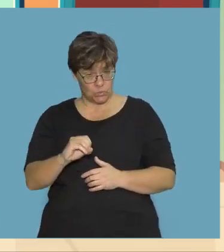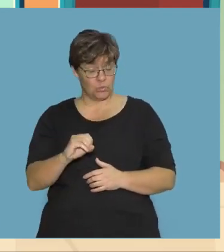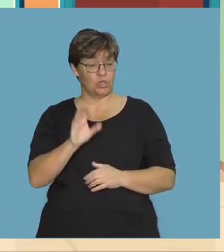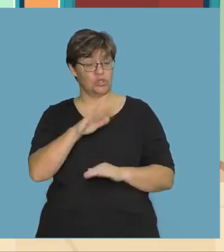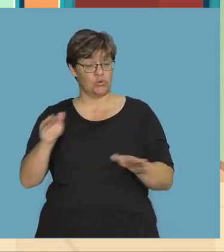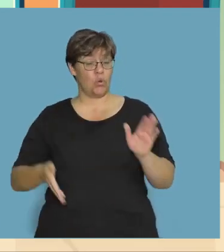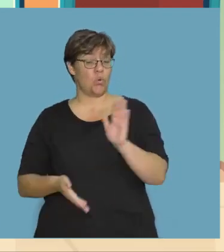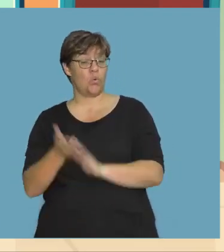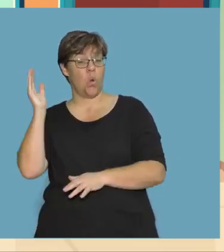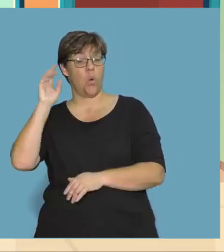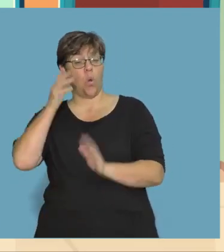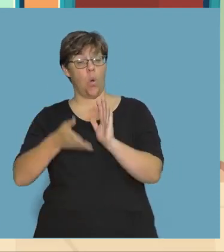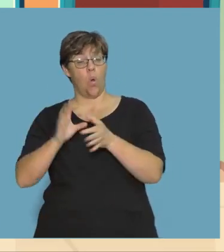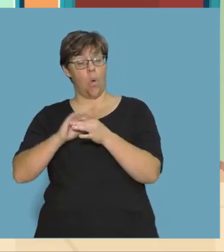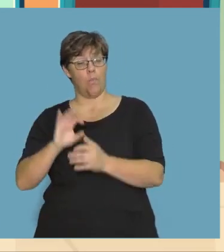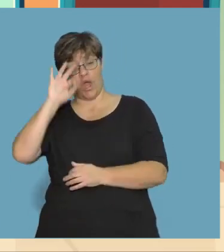is the past tense?